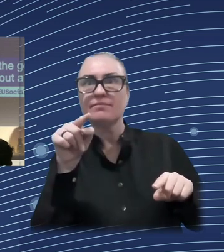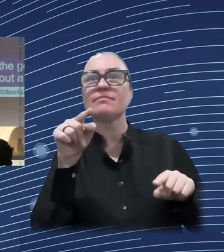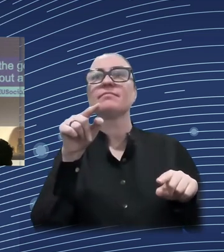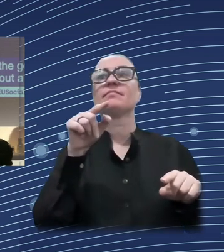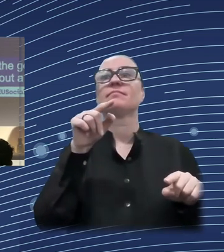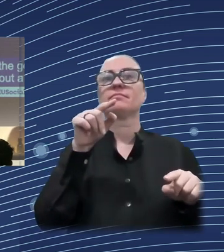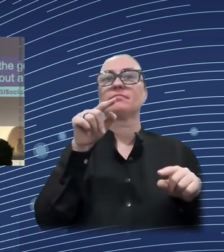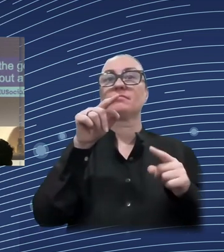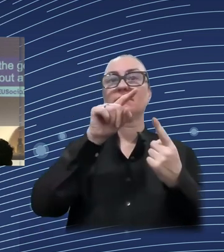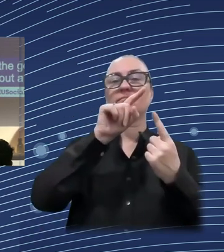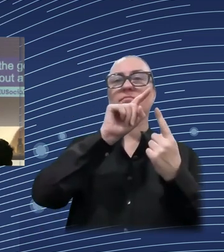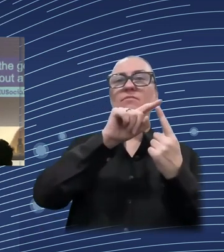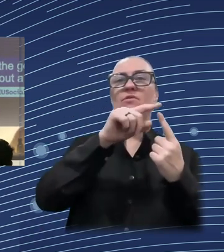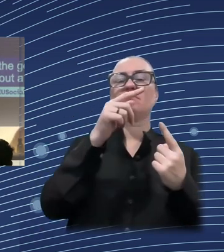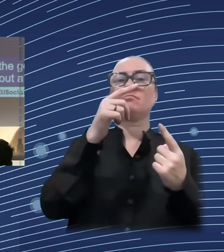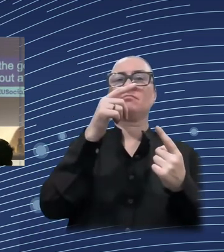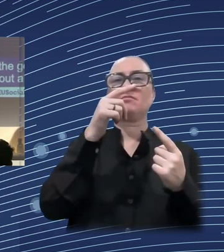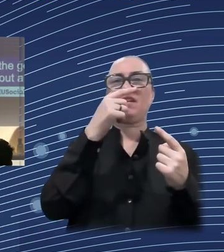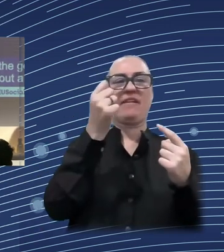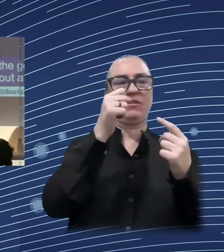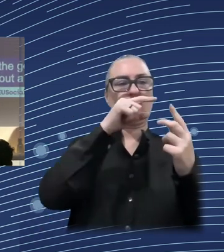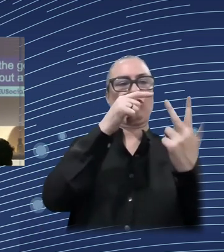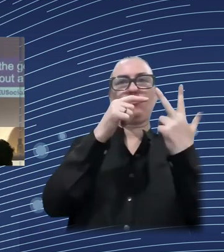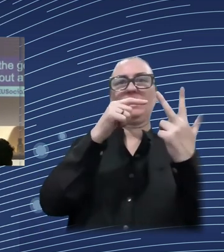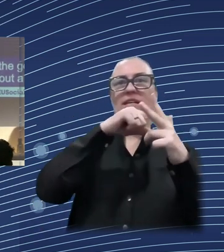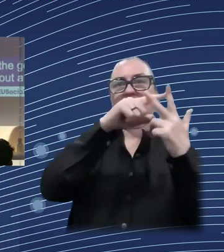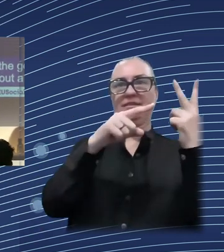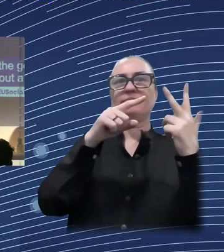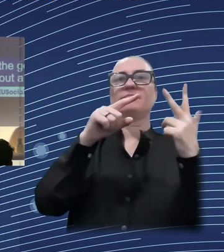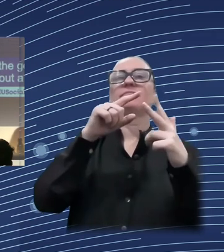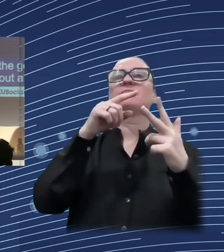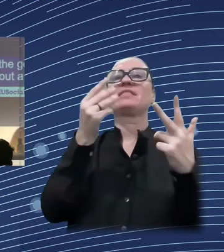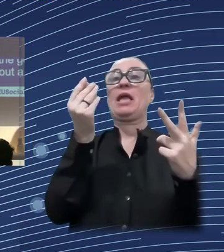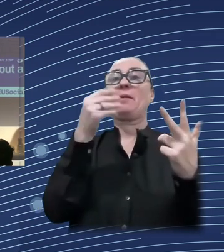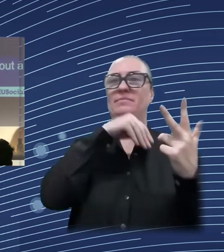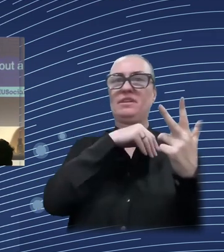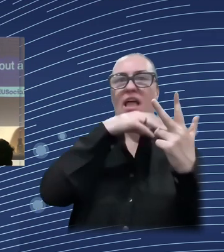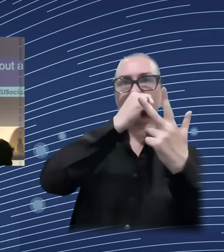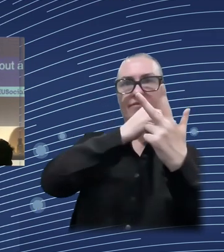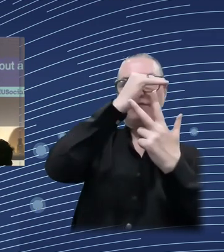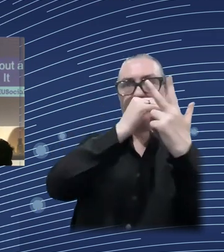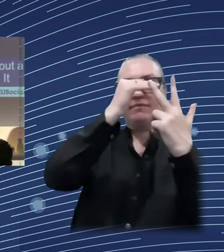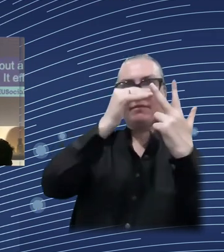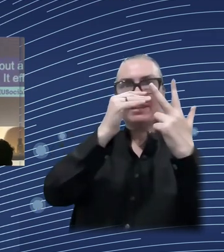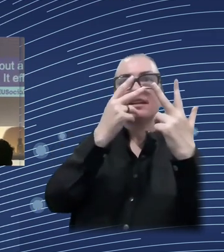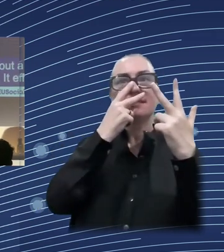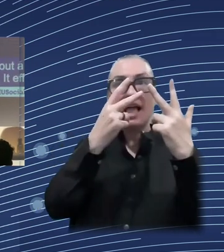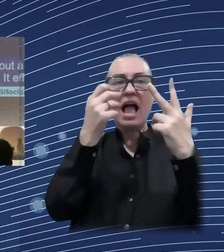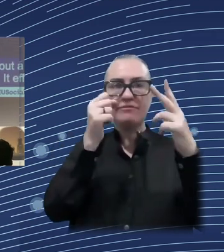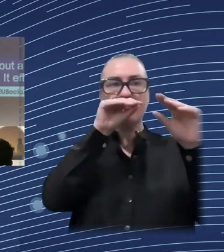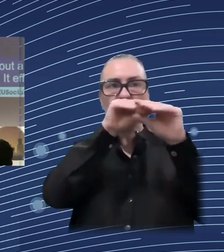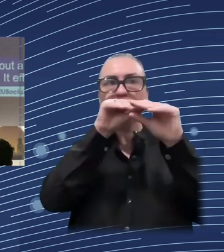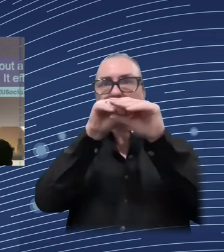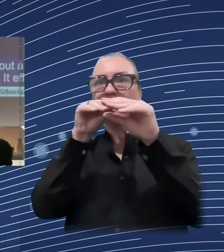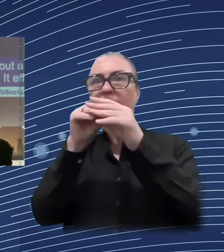adoption of robots. And I want to talk to you about what we know about how the adoption of robots affects income distribution. And so we know an